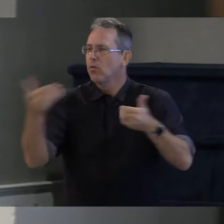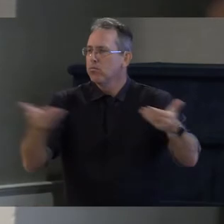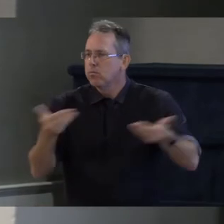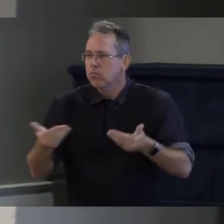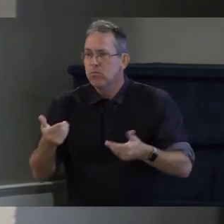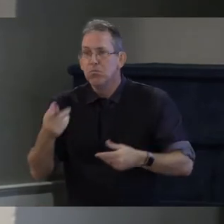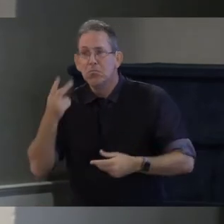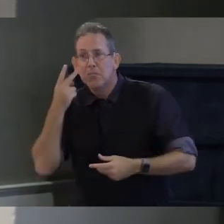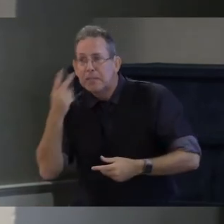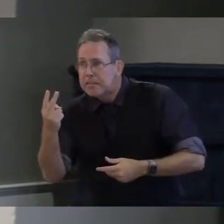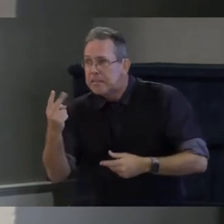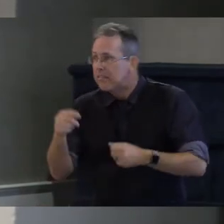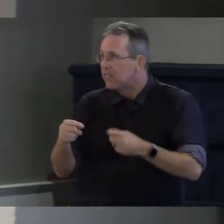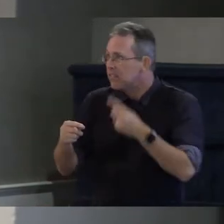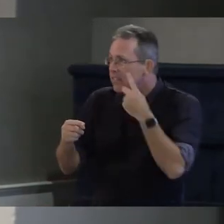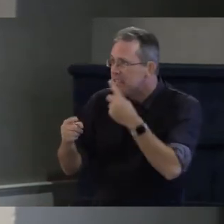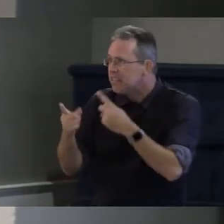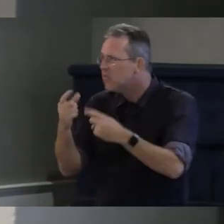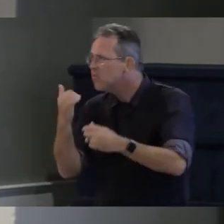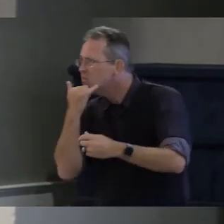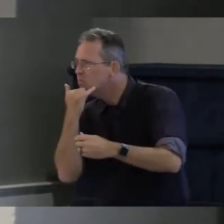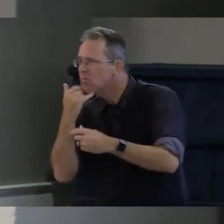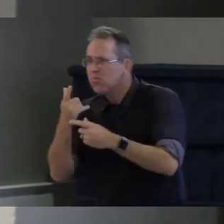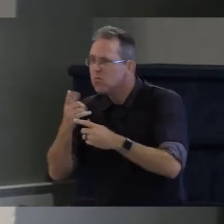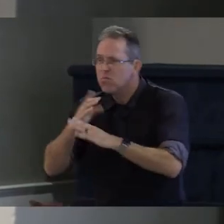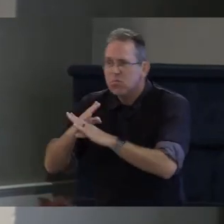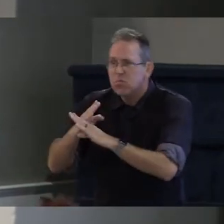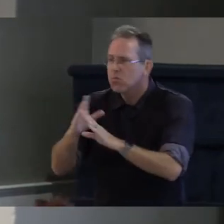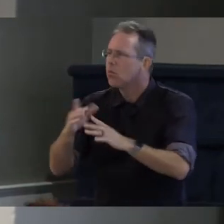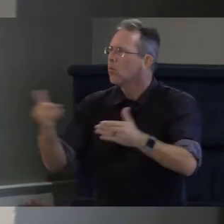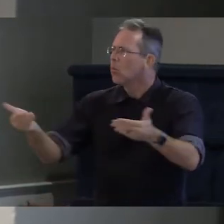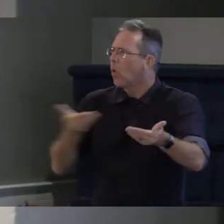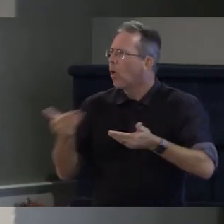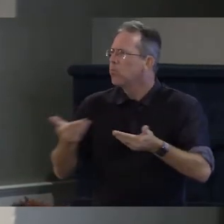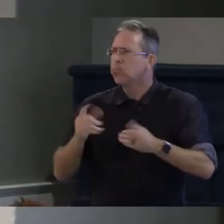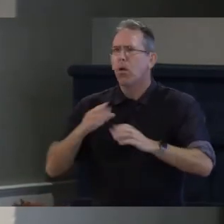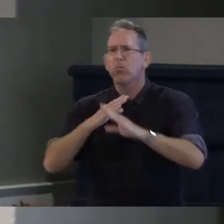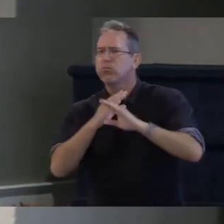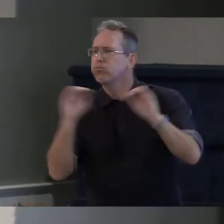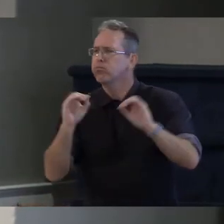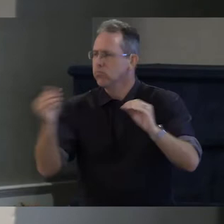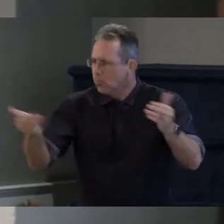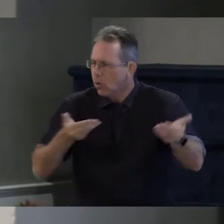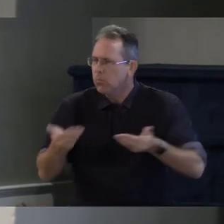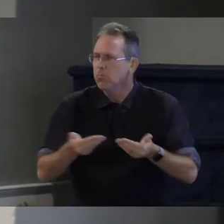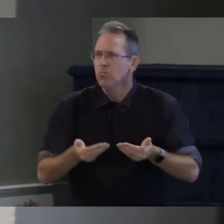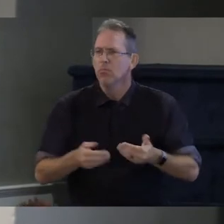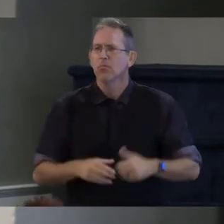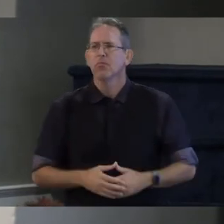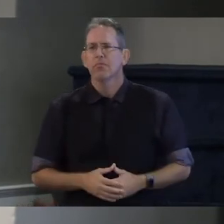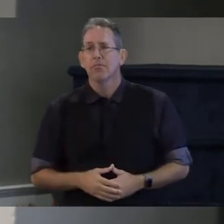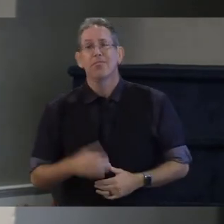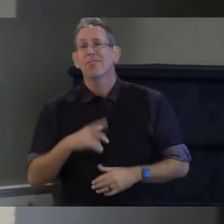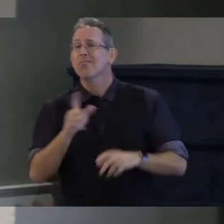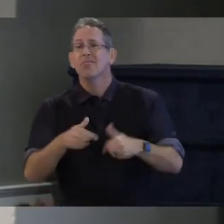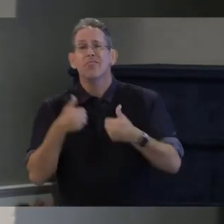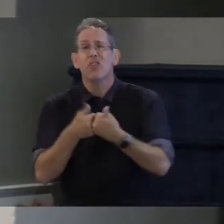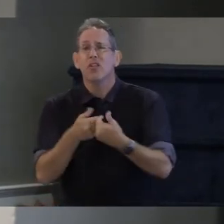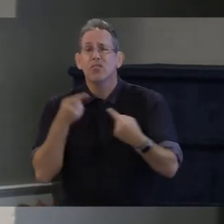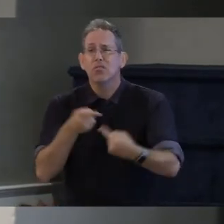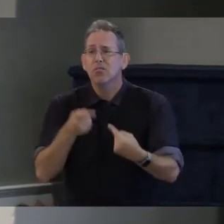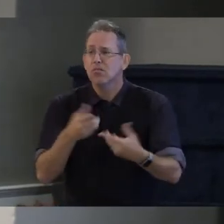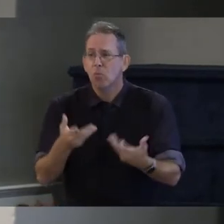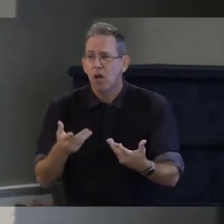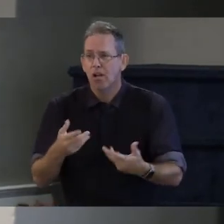the needs may be and our greatest challenge as a rural state